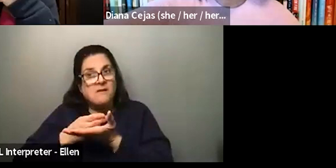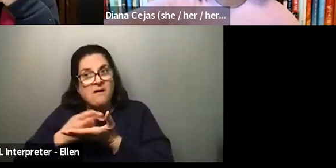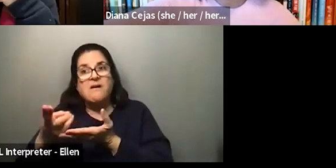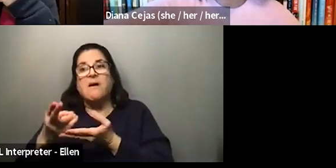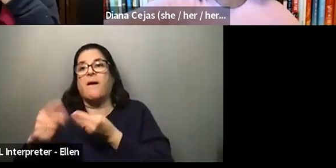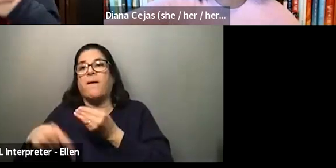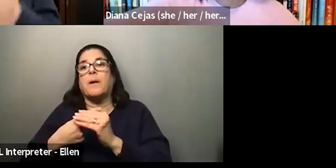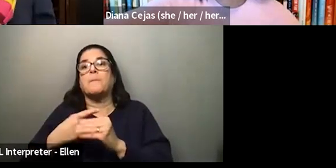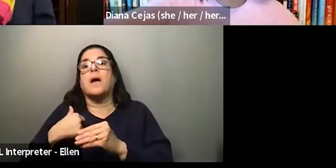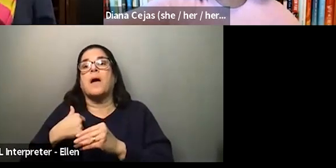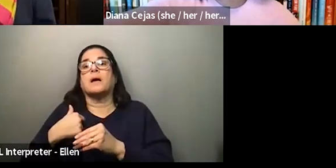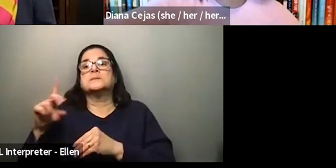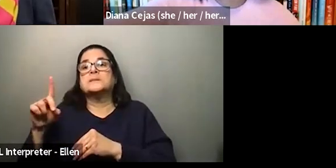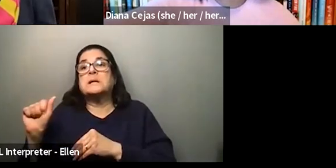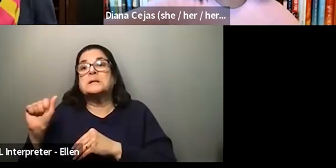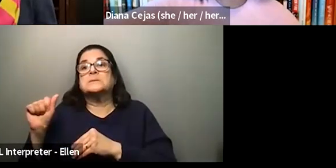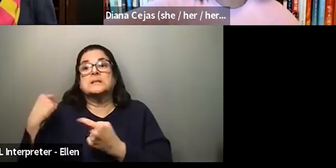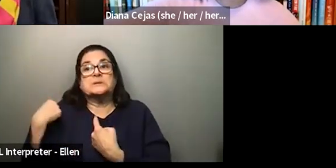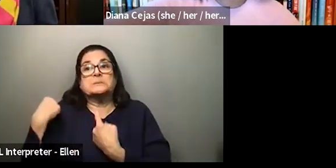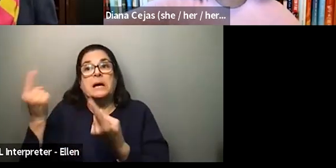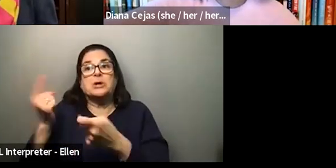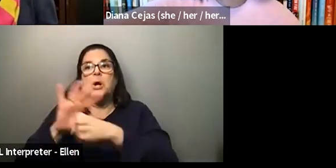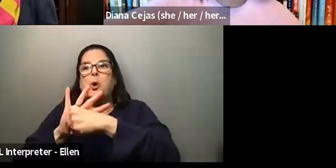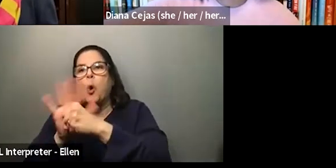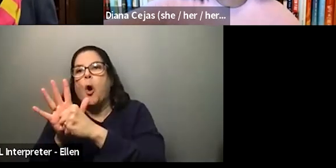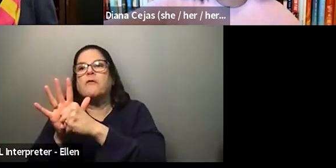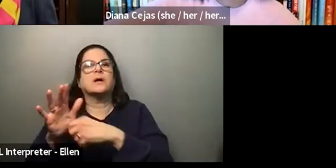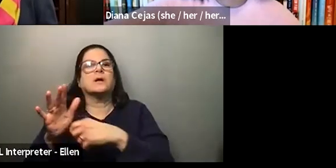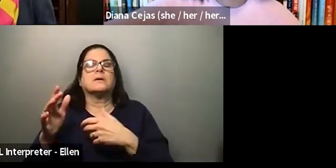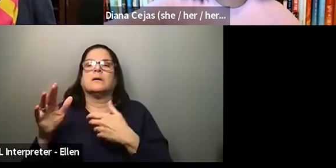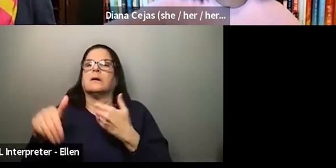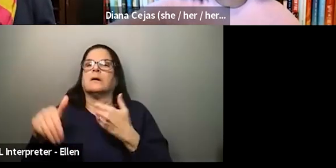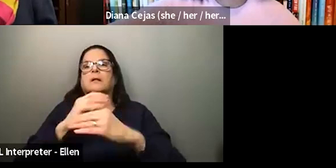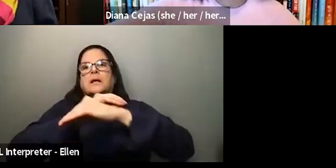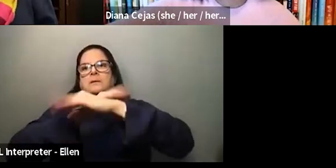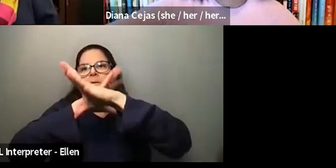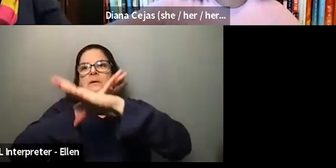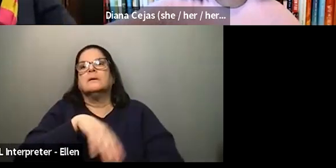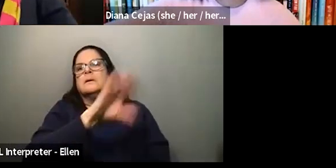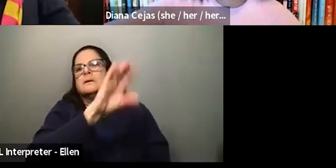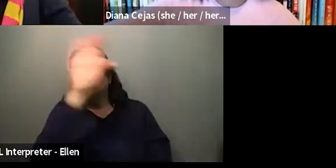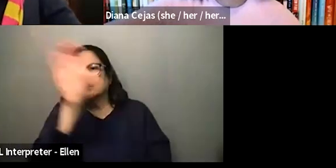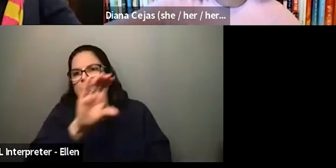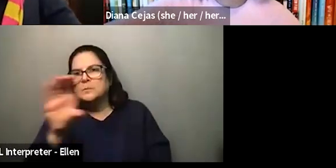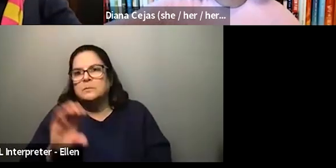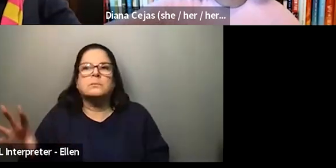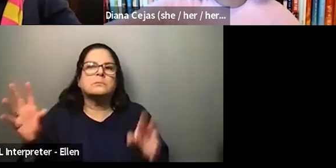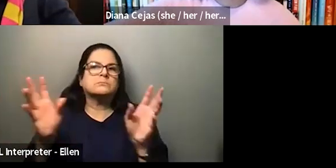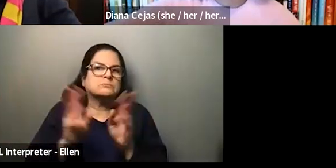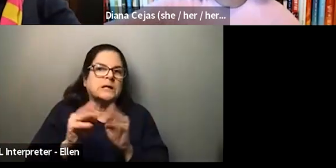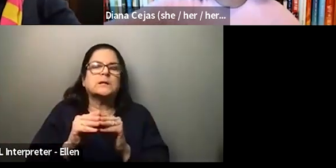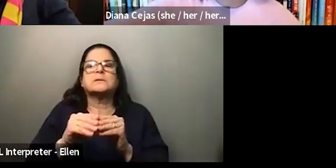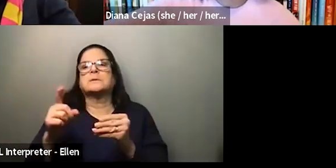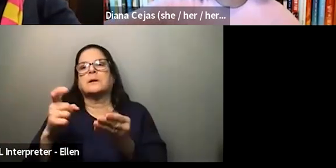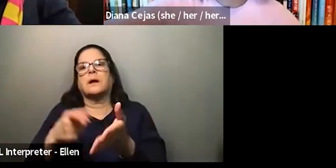COVID and with the, you know, inception of all these virtual meetings and the requirements for, you know, transcripts and things like that, that I had,